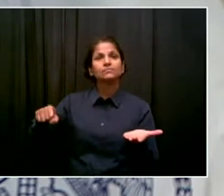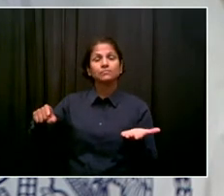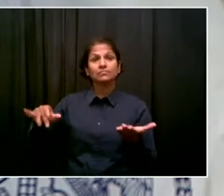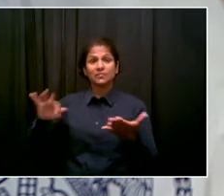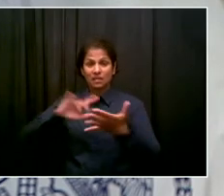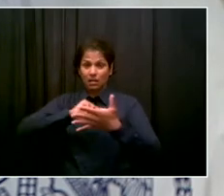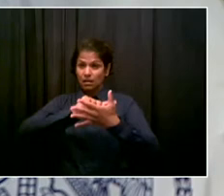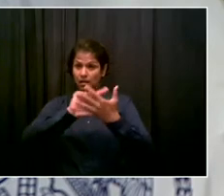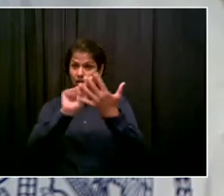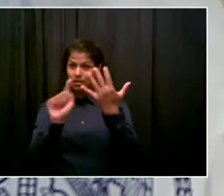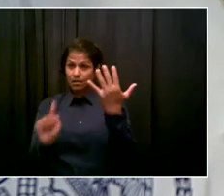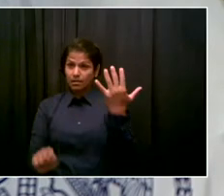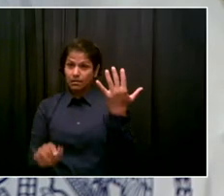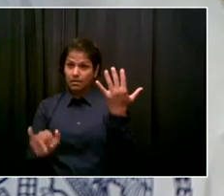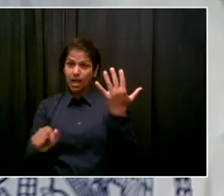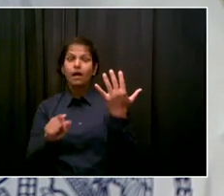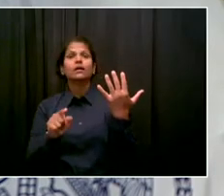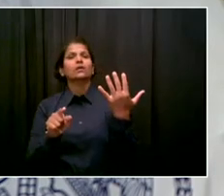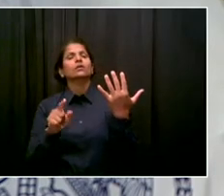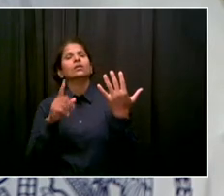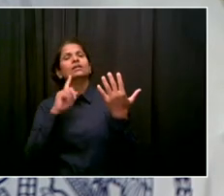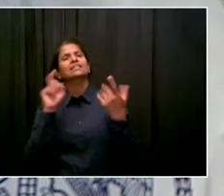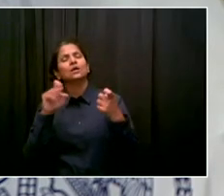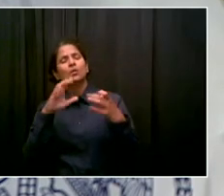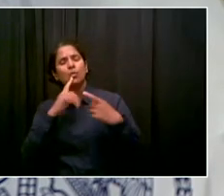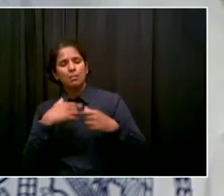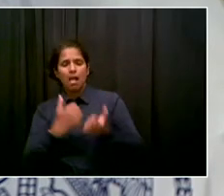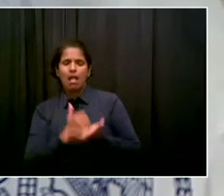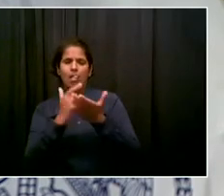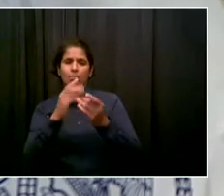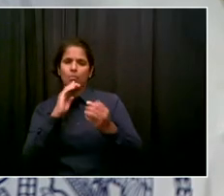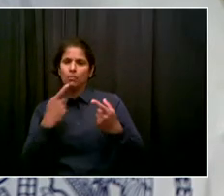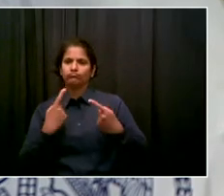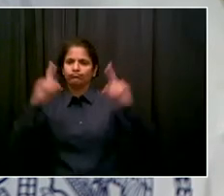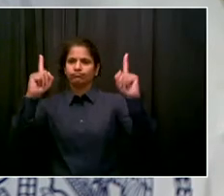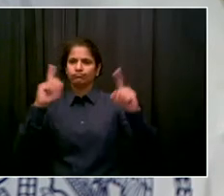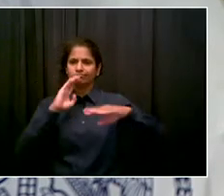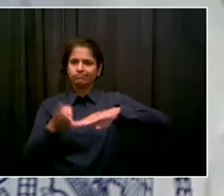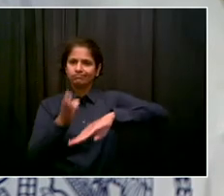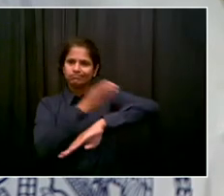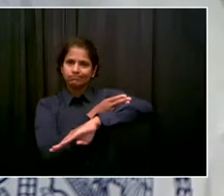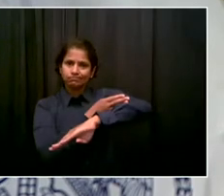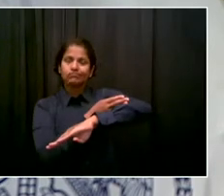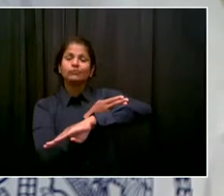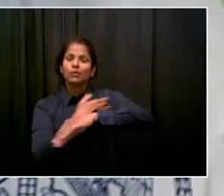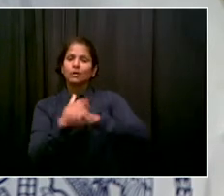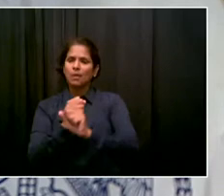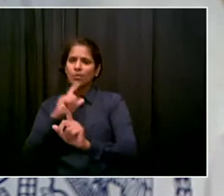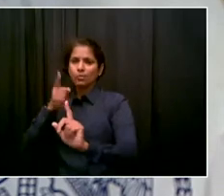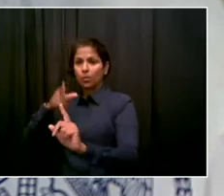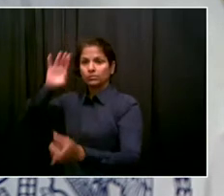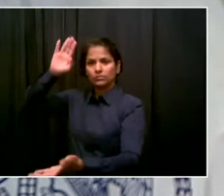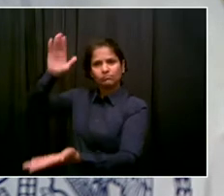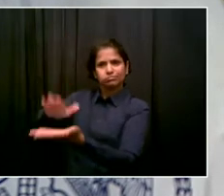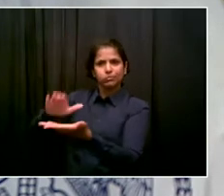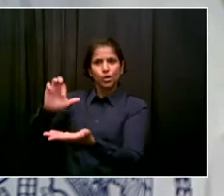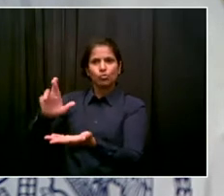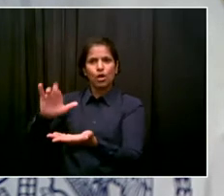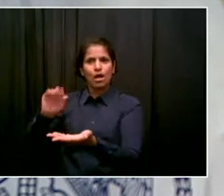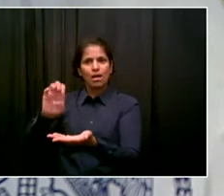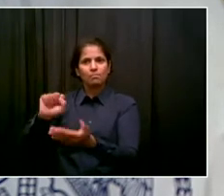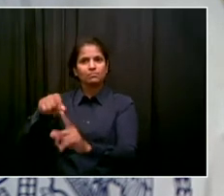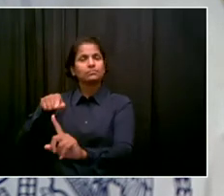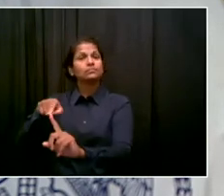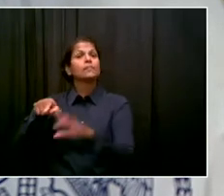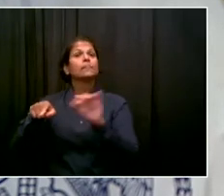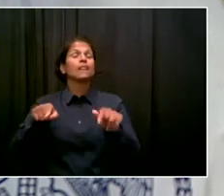violence. This is, to me, a crucial moment for New York City. We've been through hell. We're coming back in so many